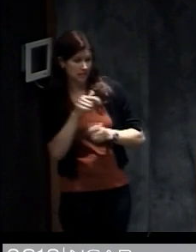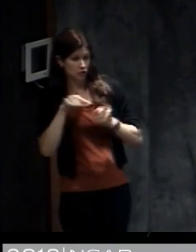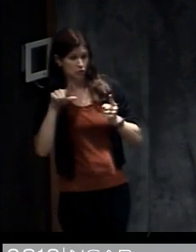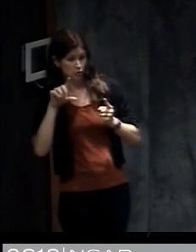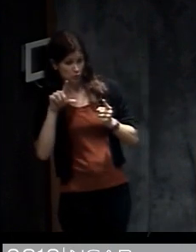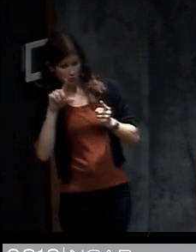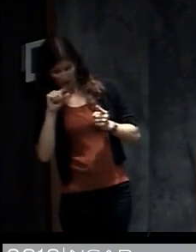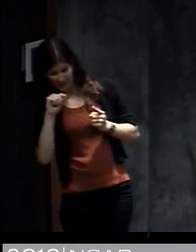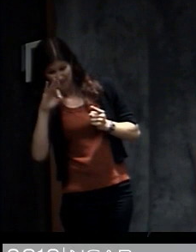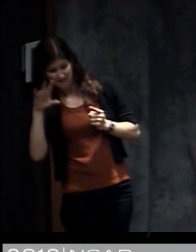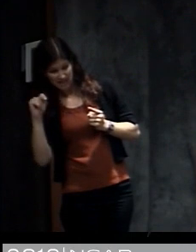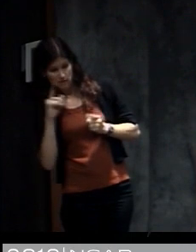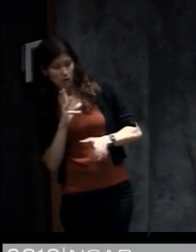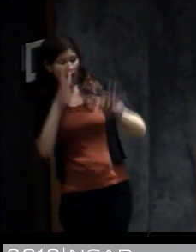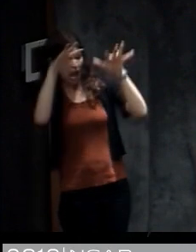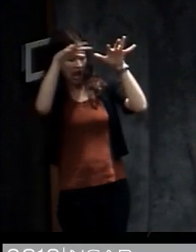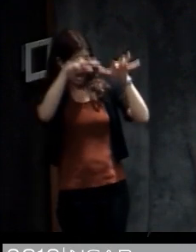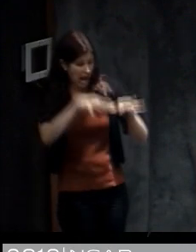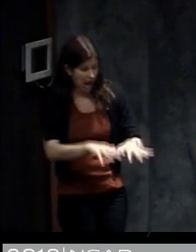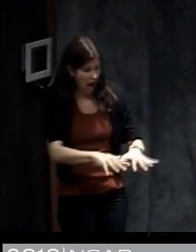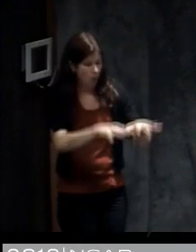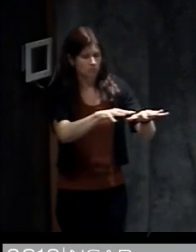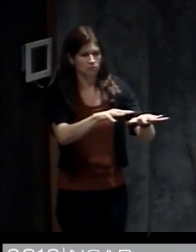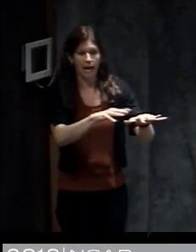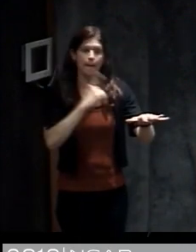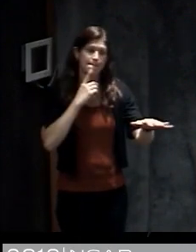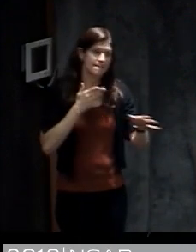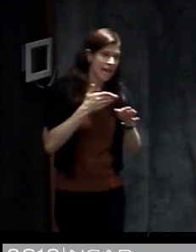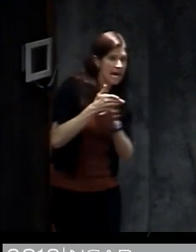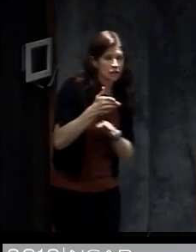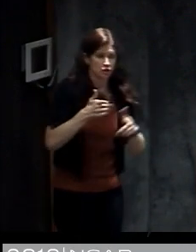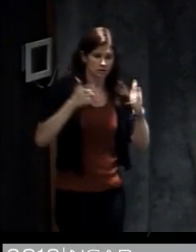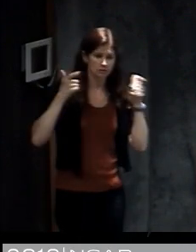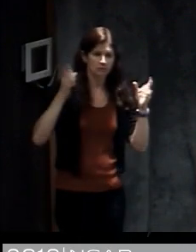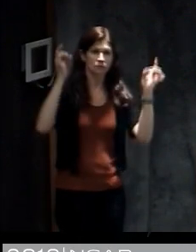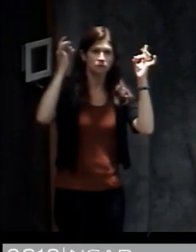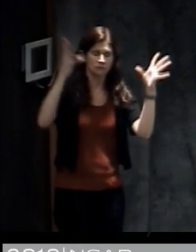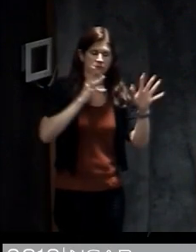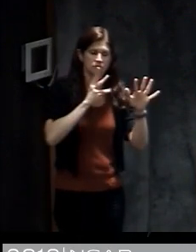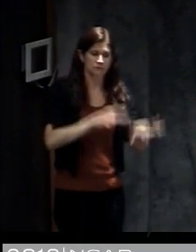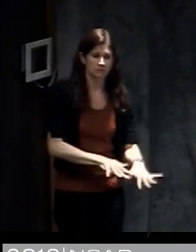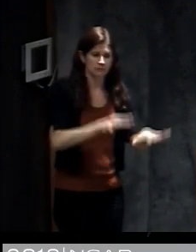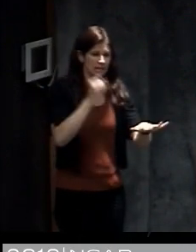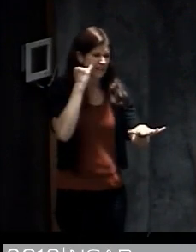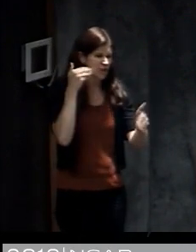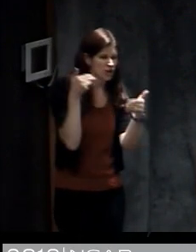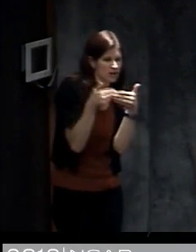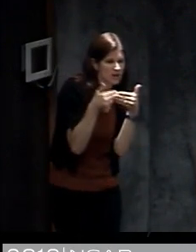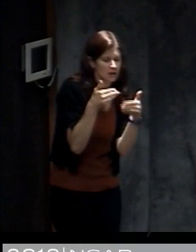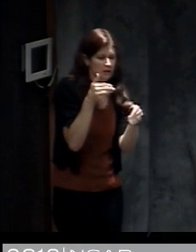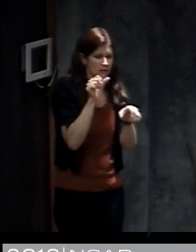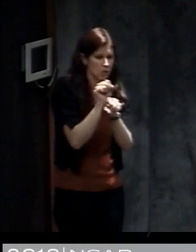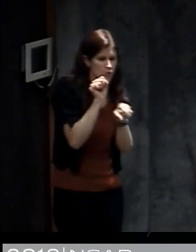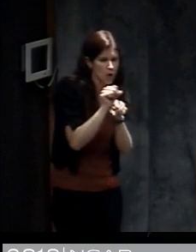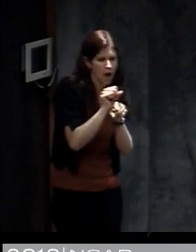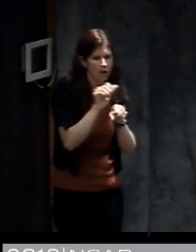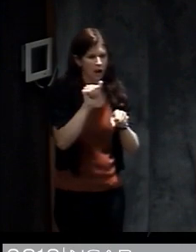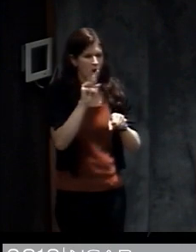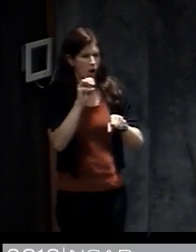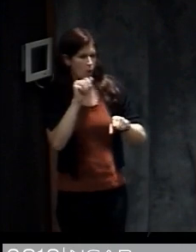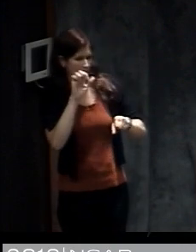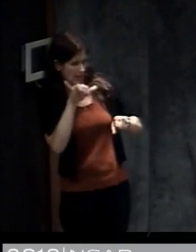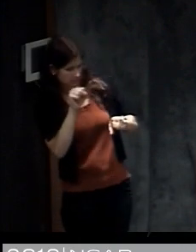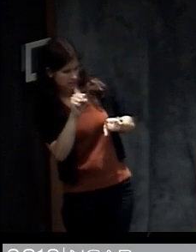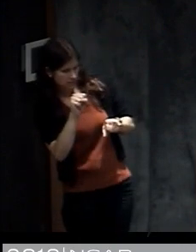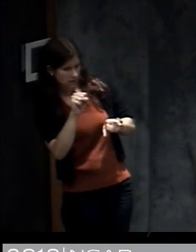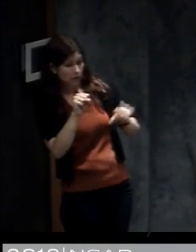the Rockaways are set for major flooding. So this forecaster is saying, listen, it's going to be bad if you live in the Rockaways. So this person who lives in the Rockaways, this is an area of New York